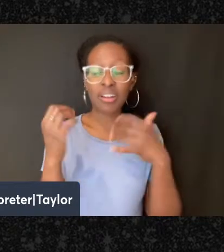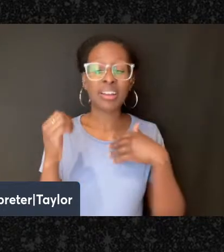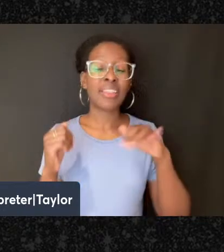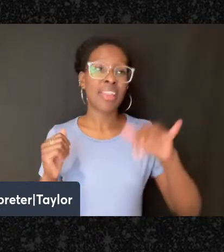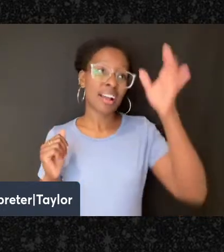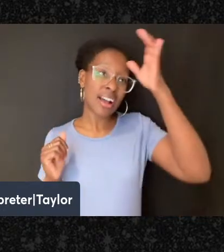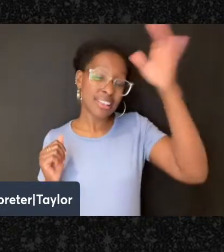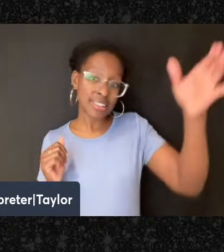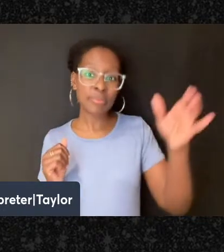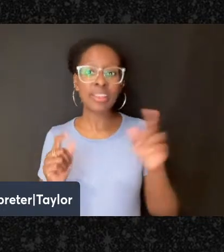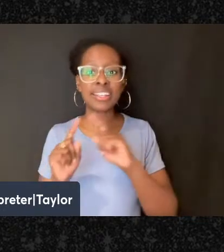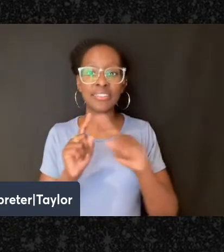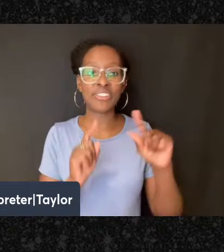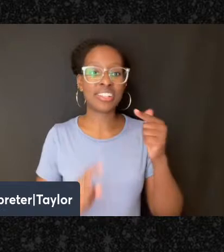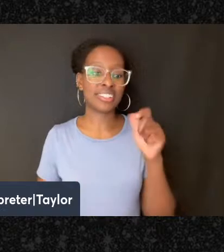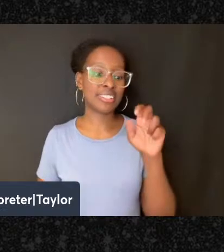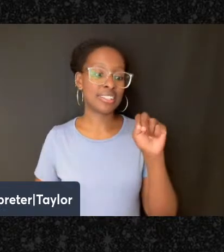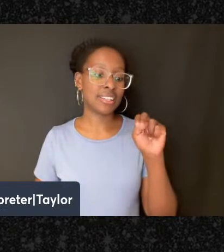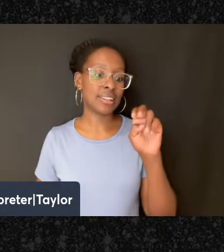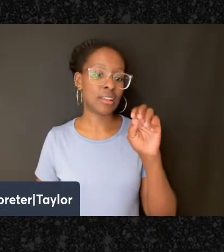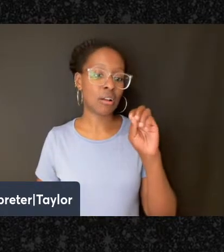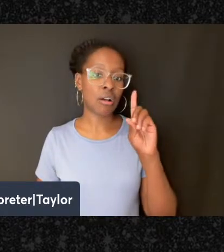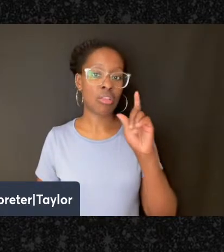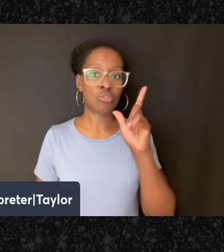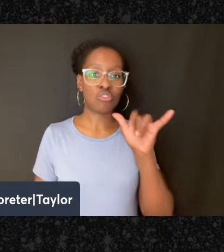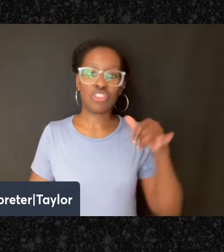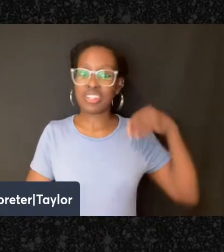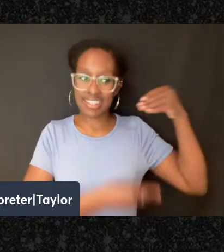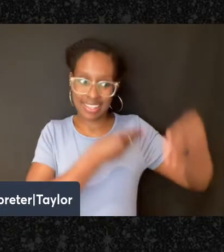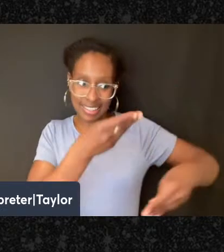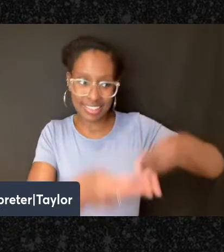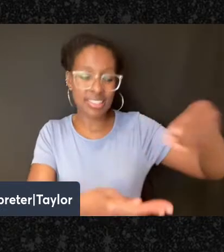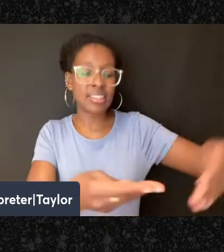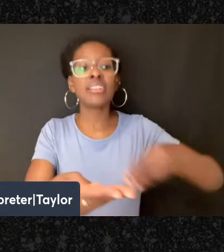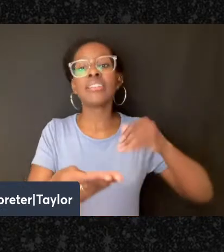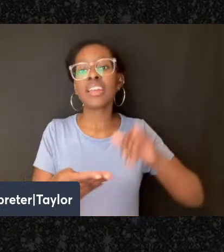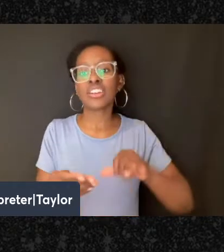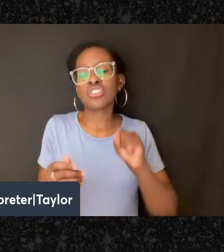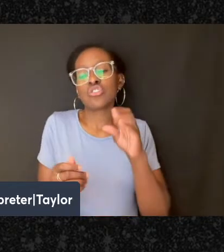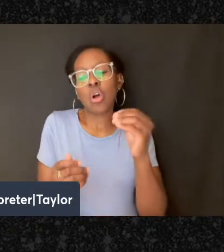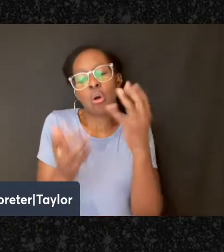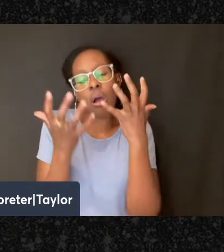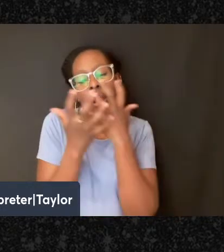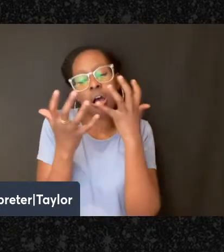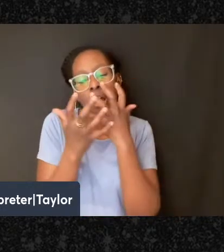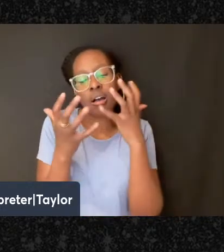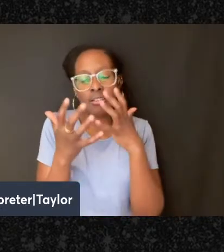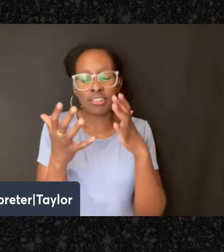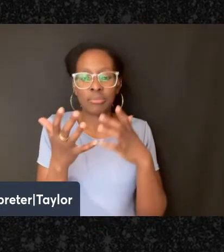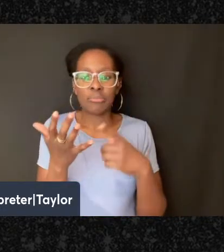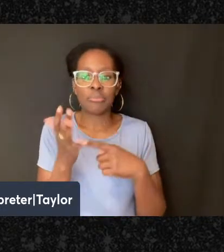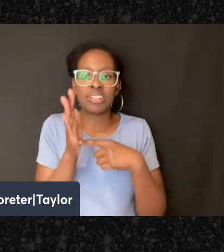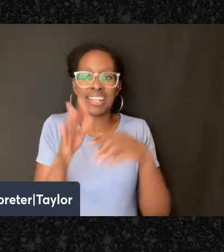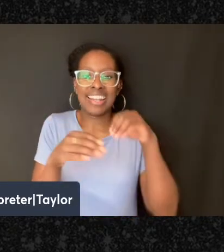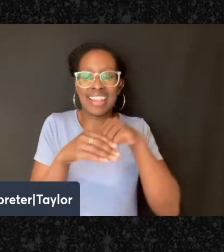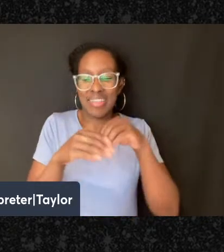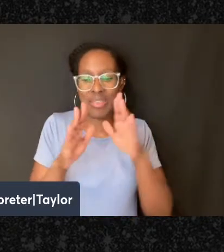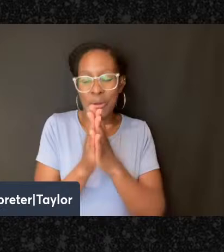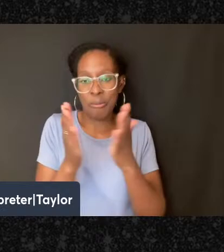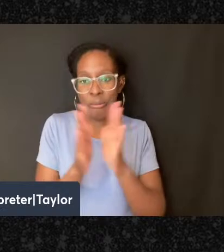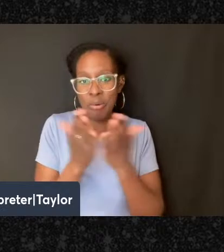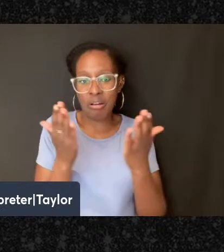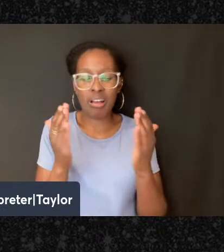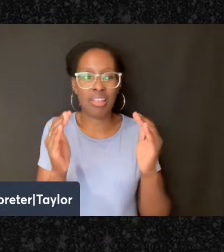genealogies available to them, including the ones that are so lovingly presented in the book, the level of history is amazing. And